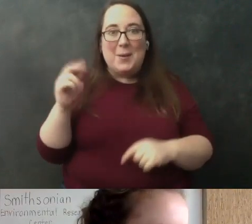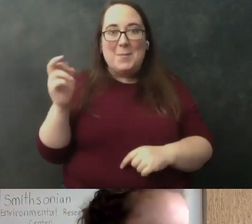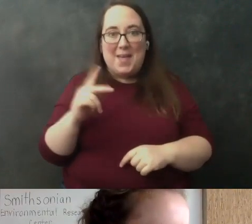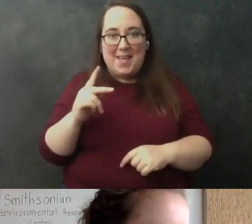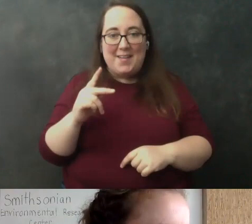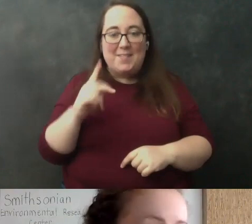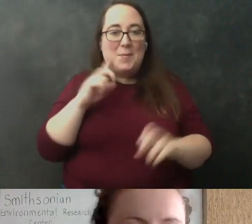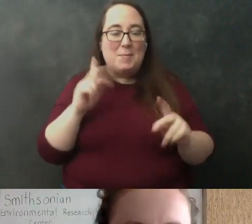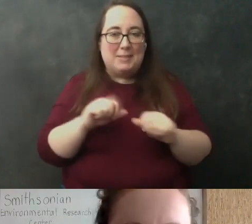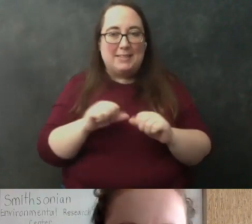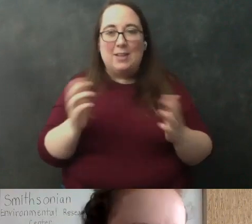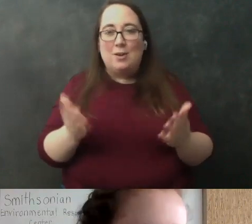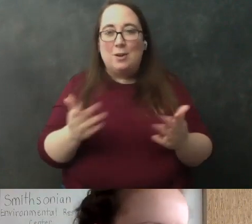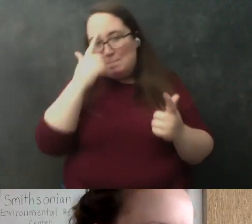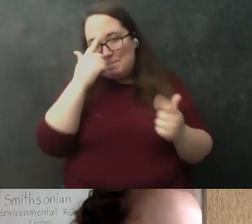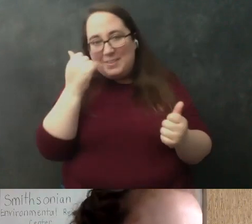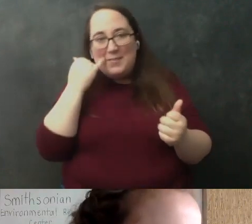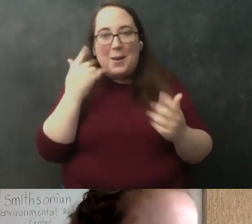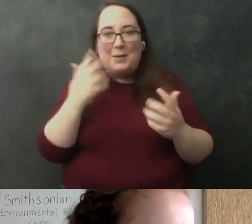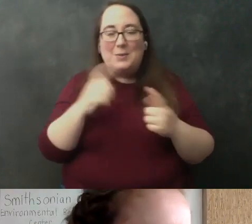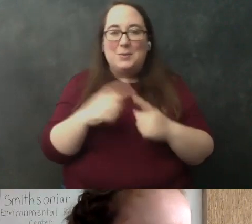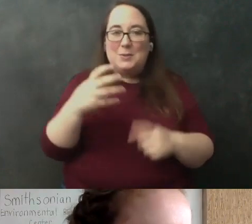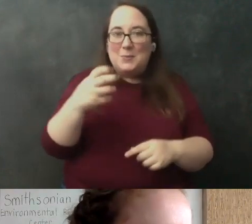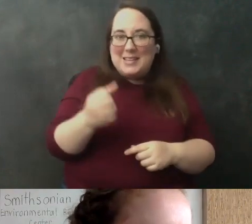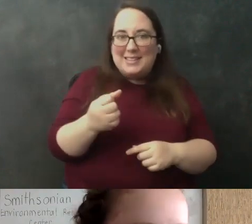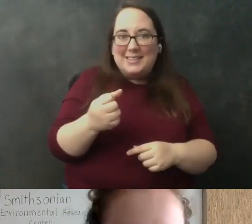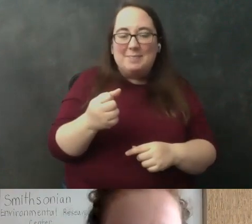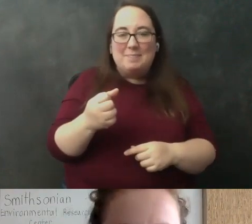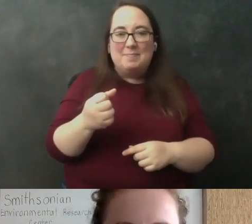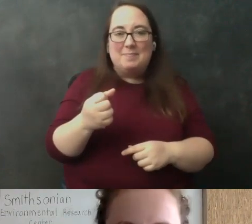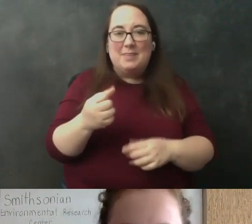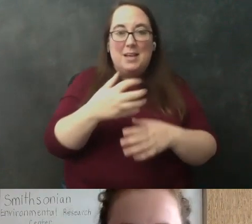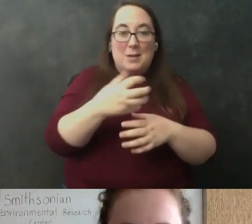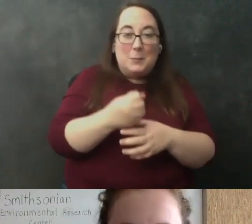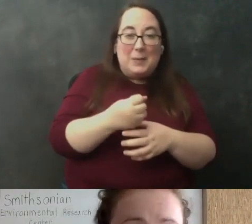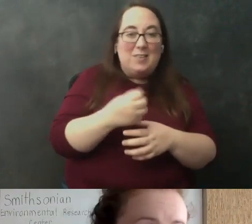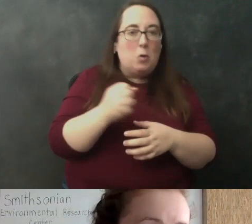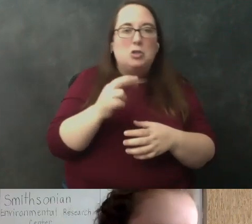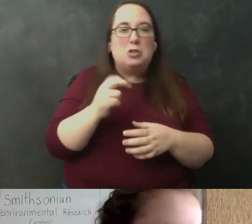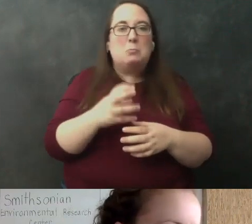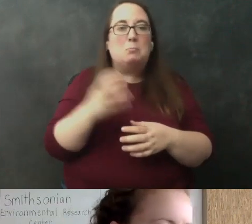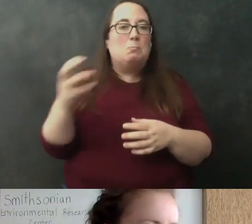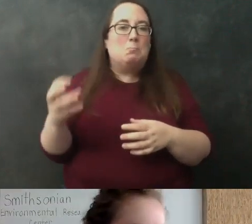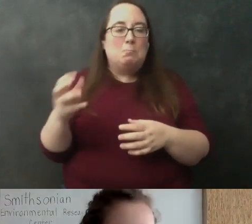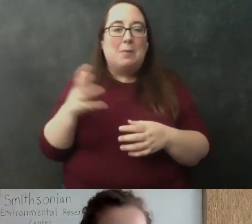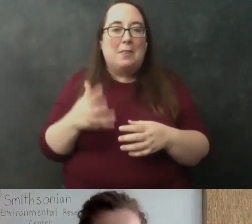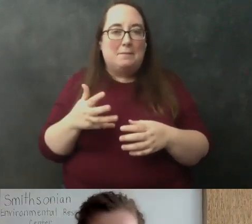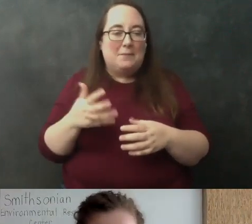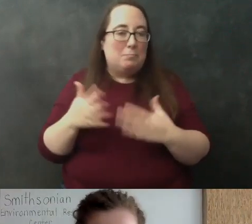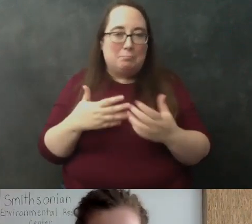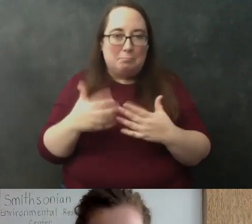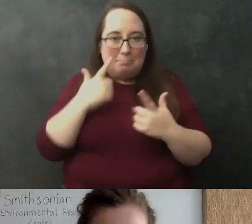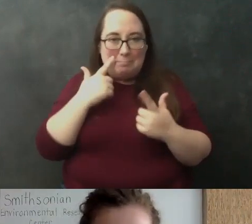um it's up to you if you want to try if you want to squeeze the um your filter if you want to try try it without and